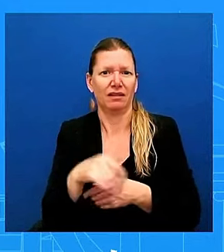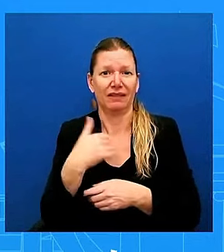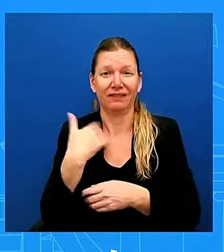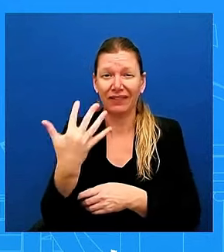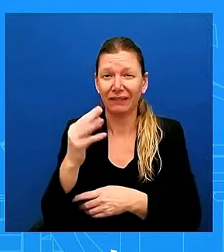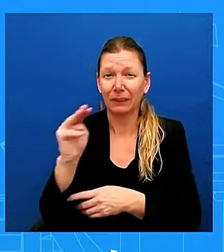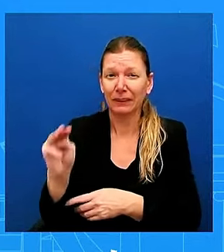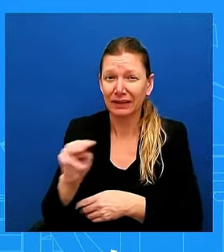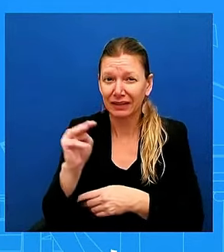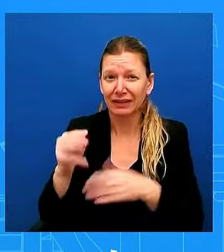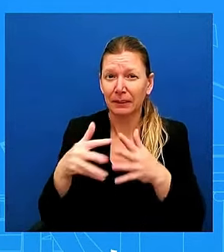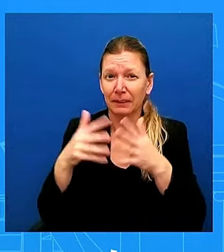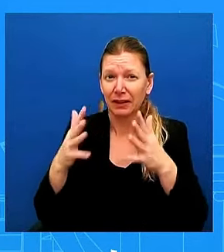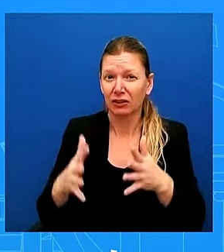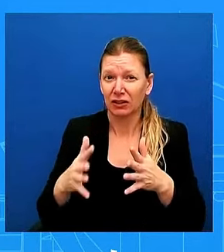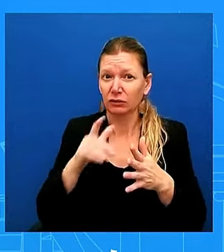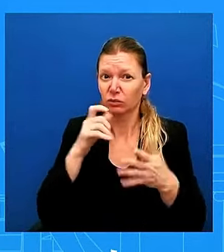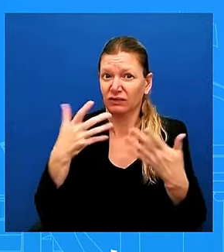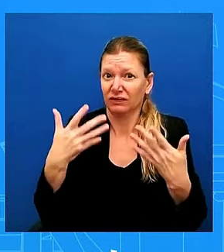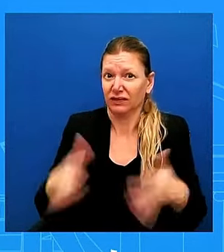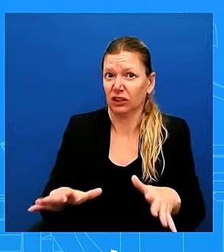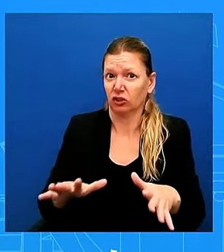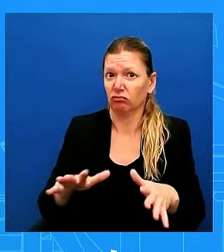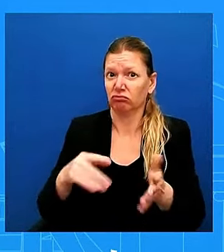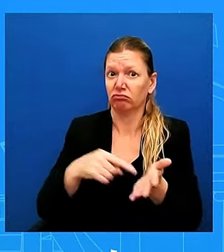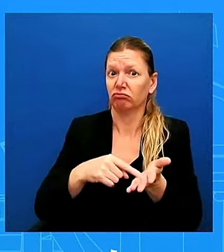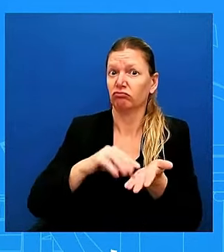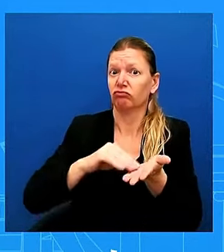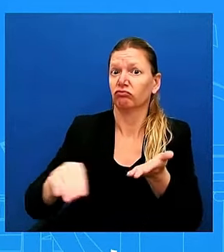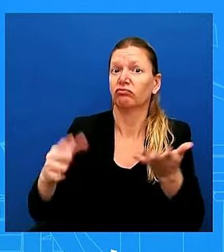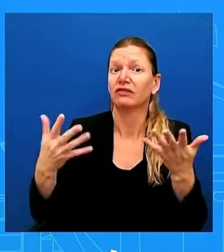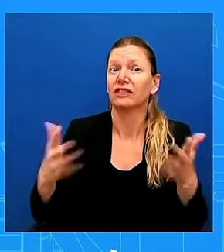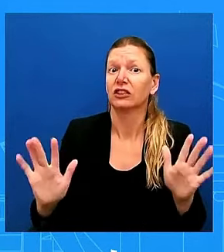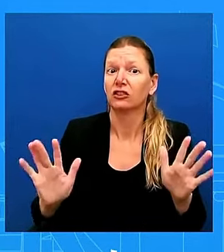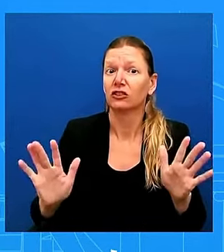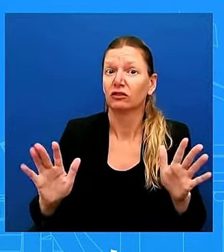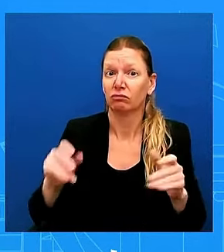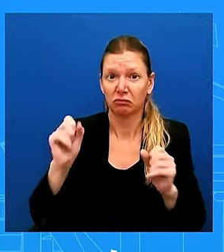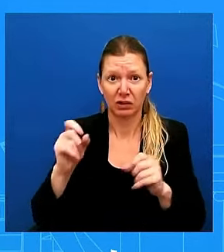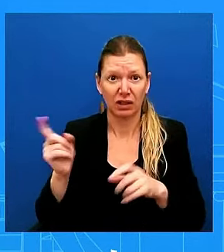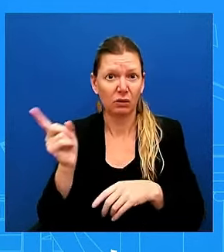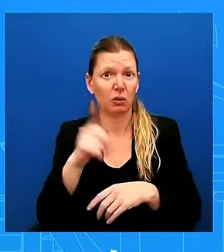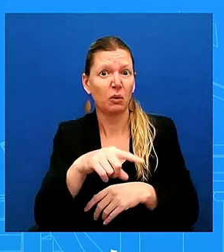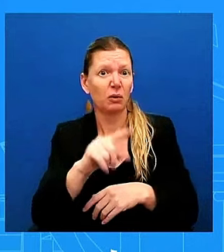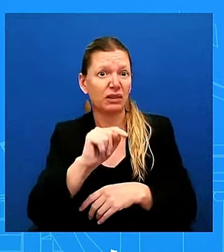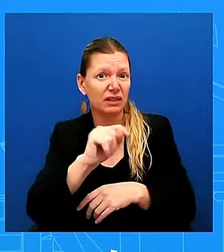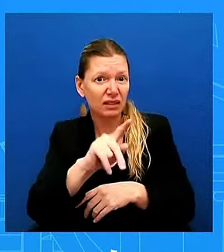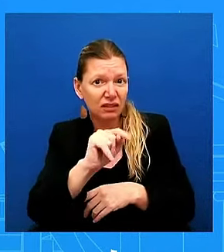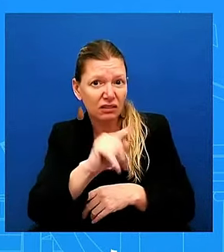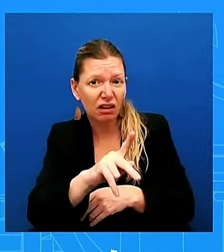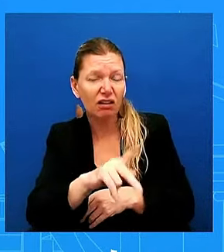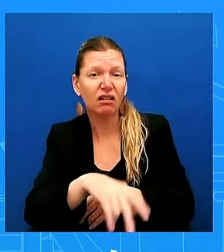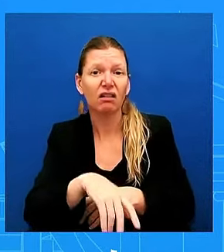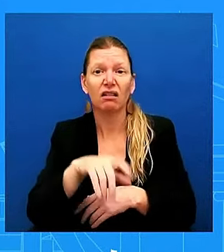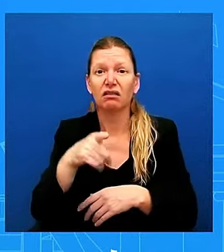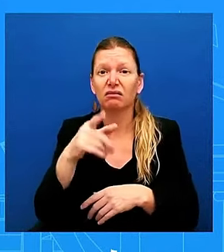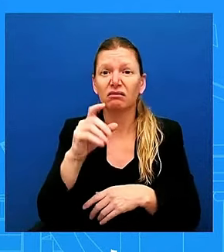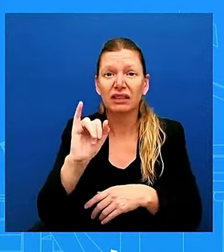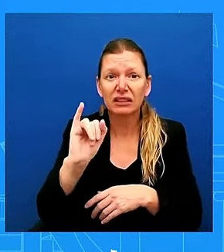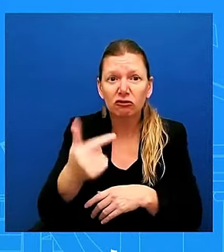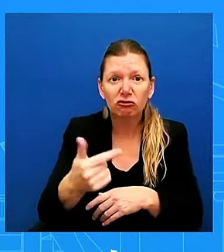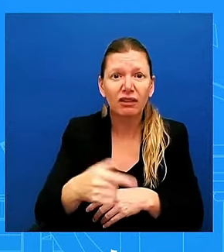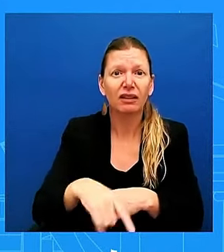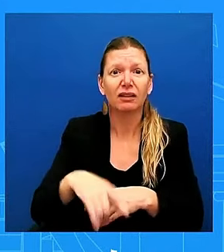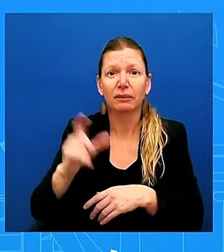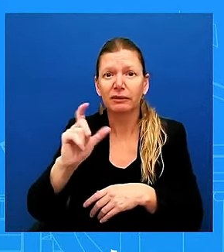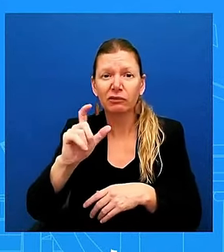TikTok and other social media platforms and see their testimonials. What a difference it makes in their lives and that is why the president, vice president